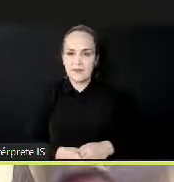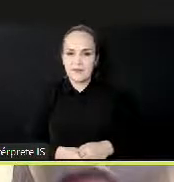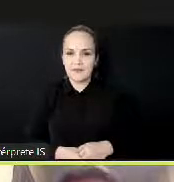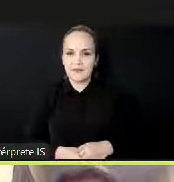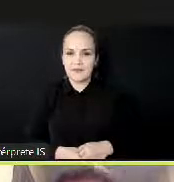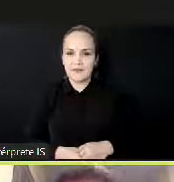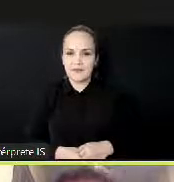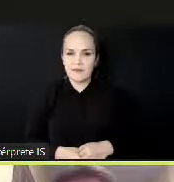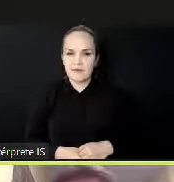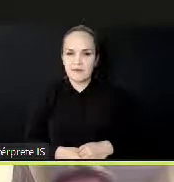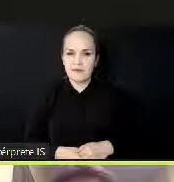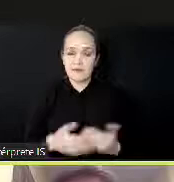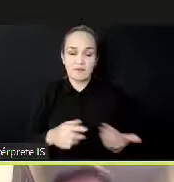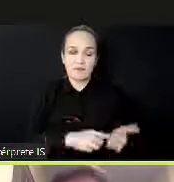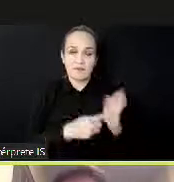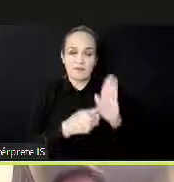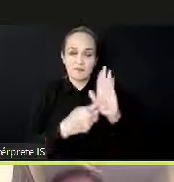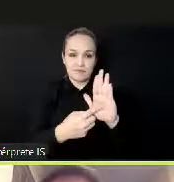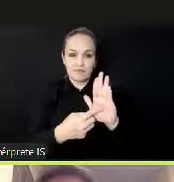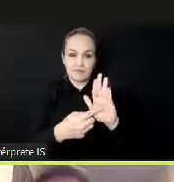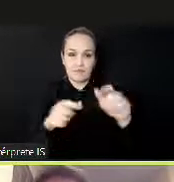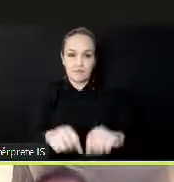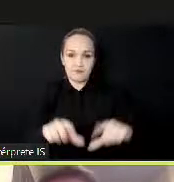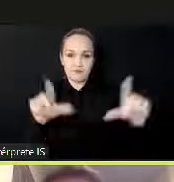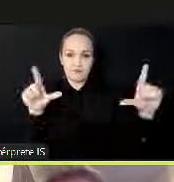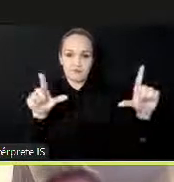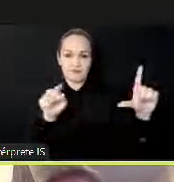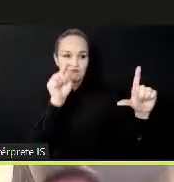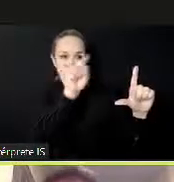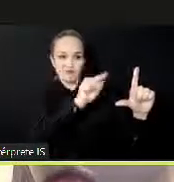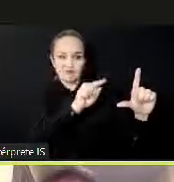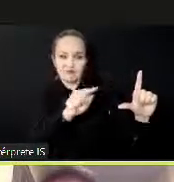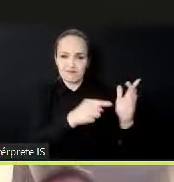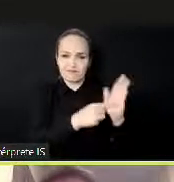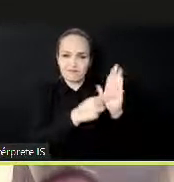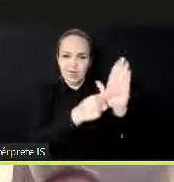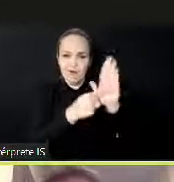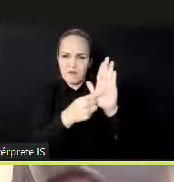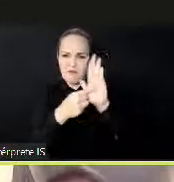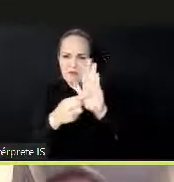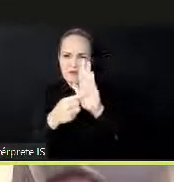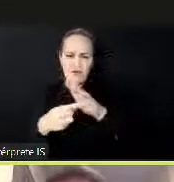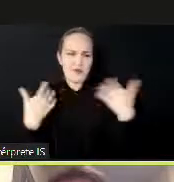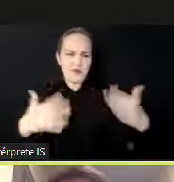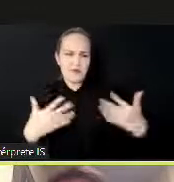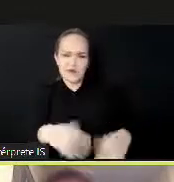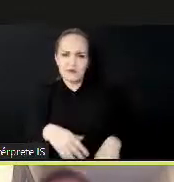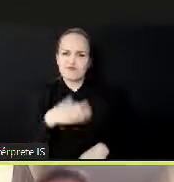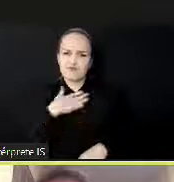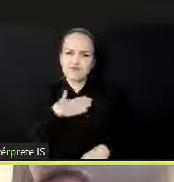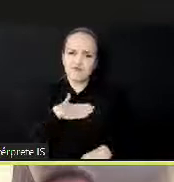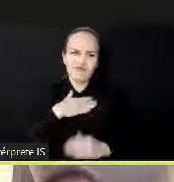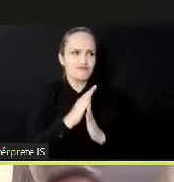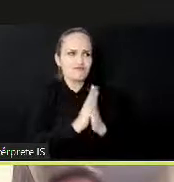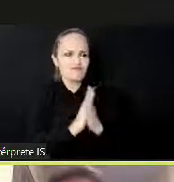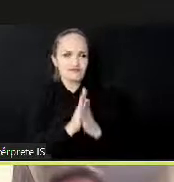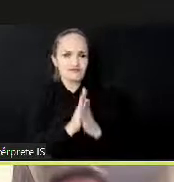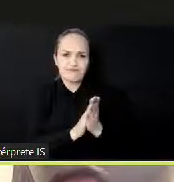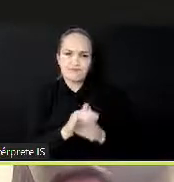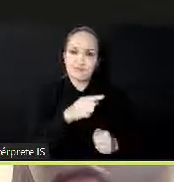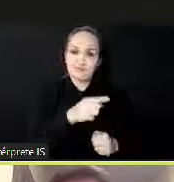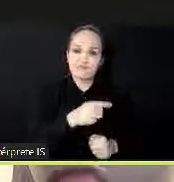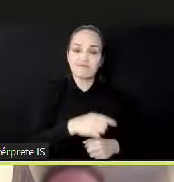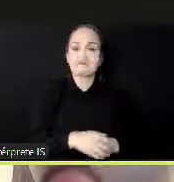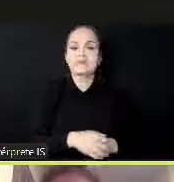for the great presentation. So my name is Shane Shapiro. I that I run Sound Diplomacy. We work globally with